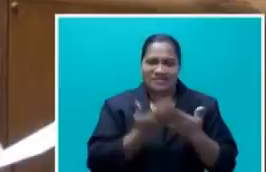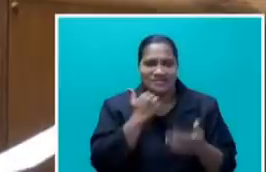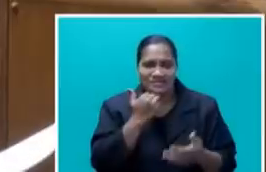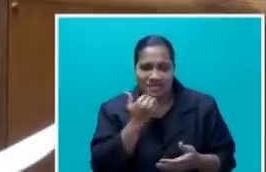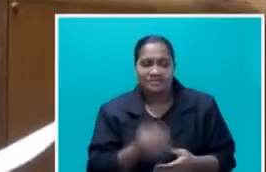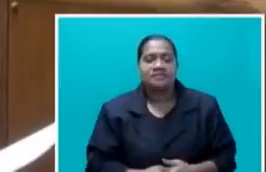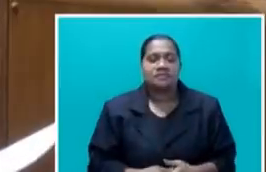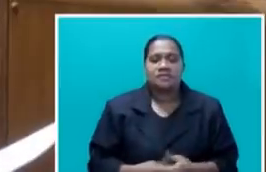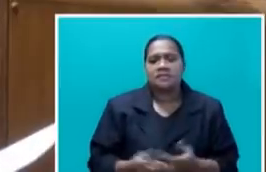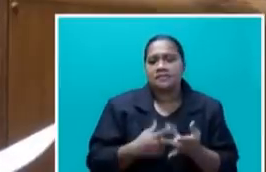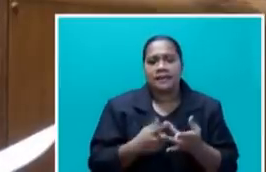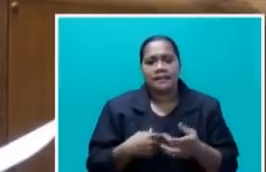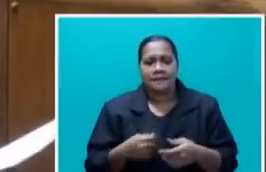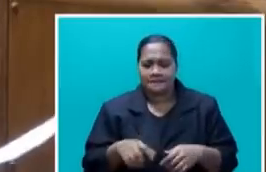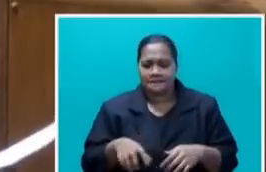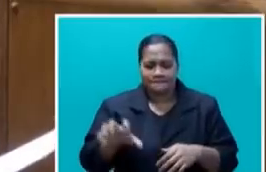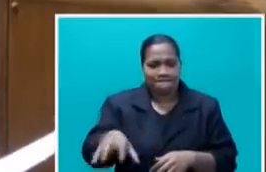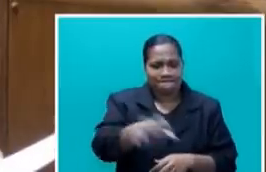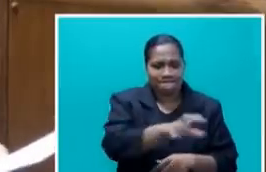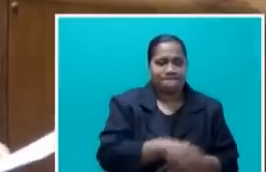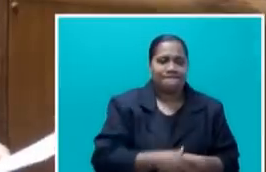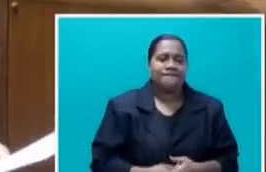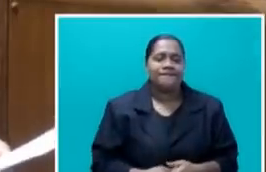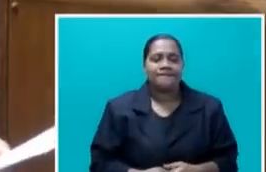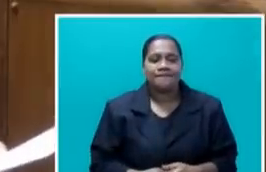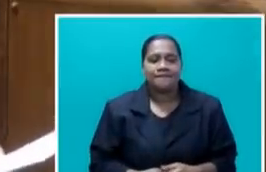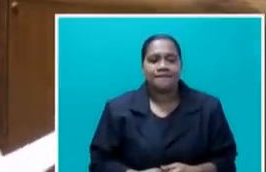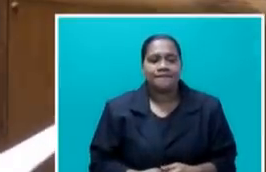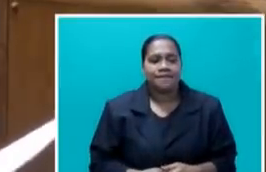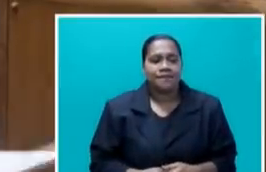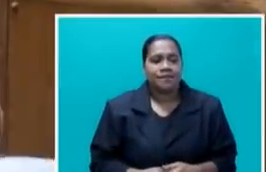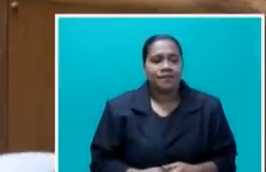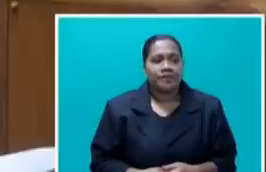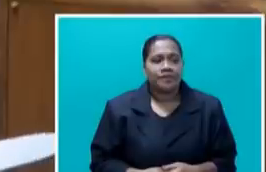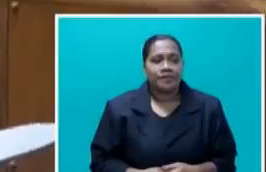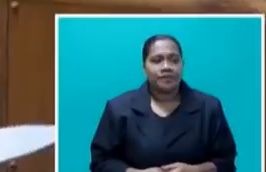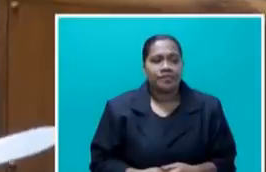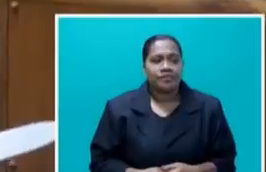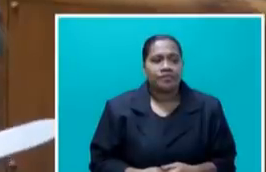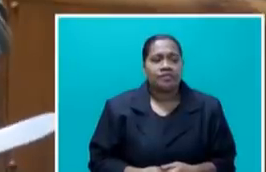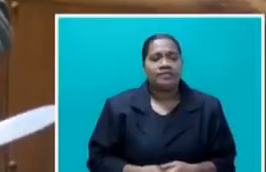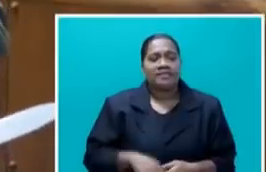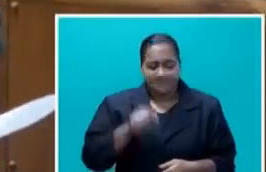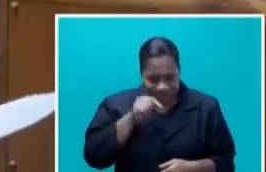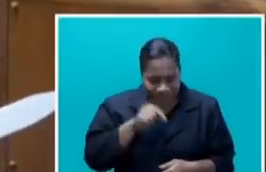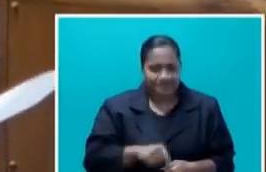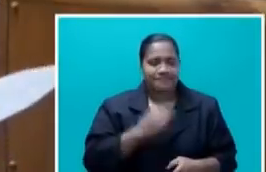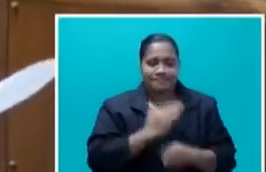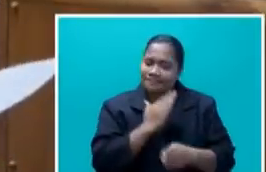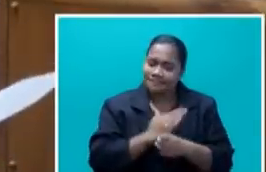where competition is lessened or limited. These functions, Mr. Speaker, are evidently important